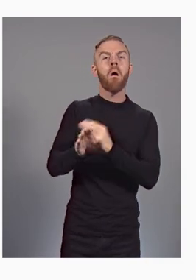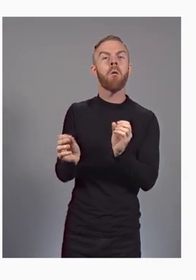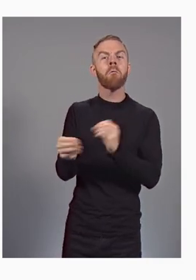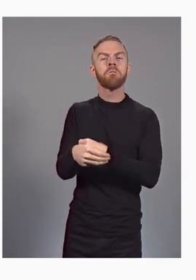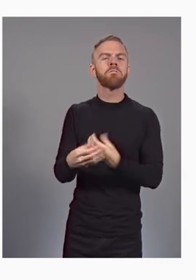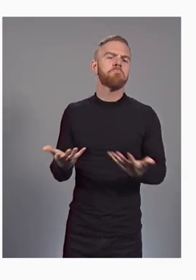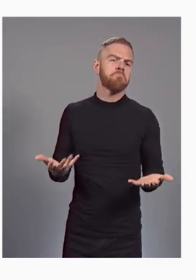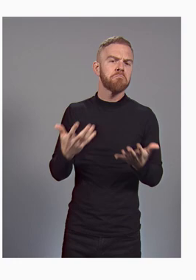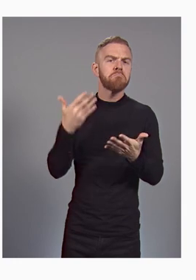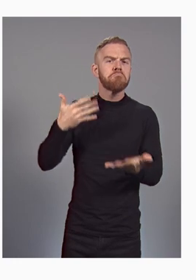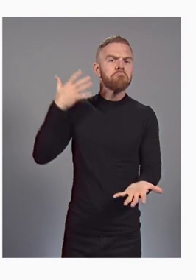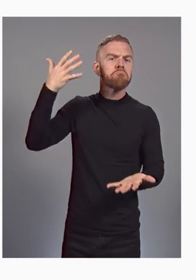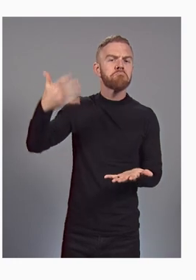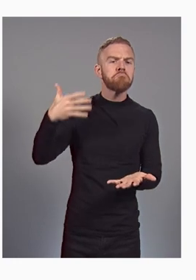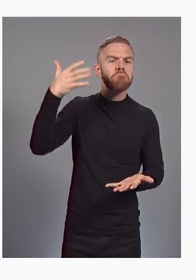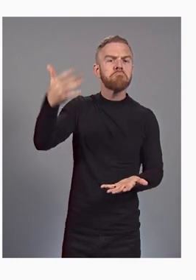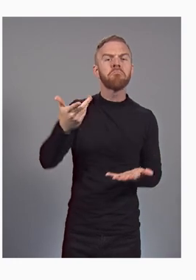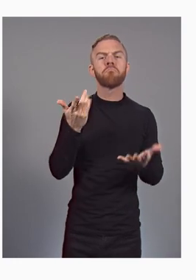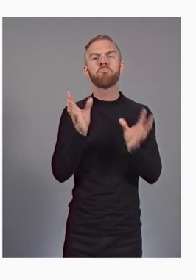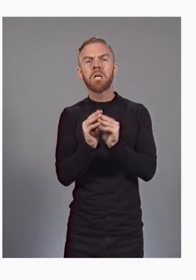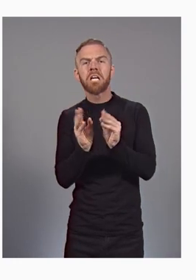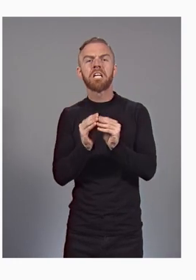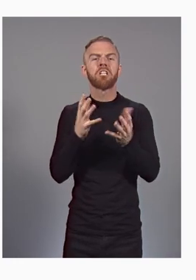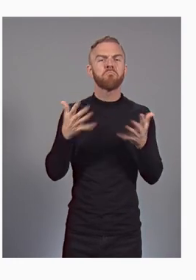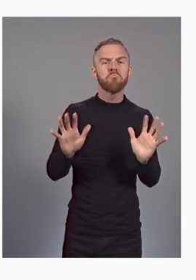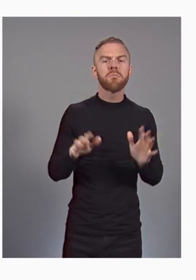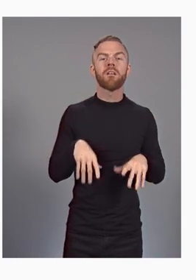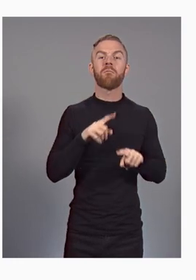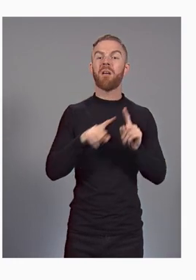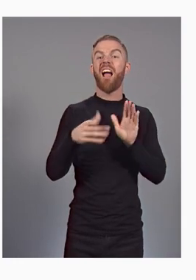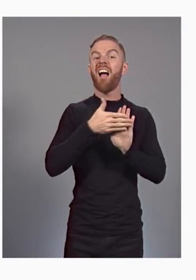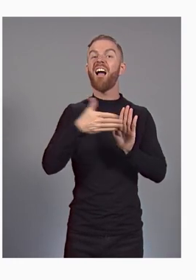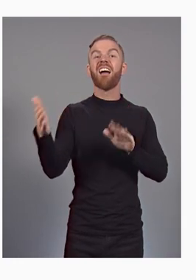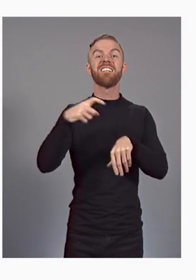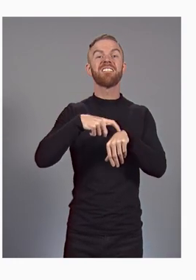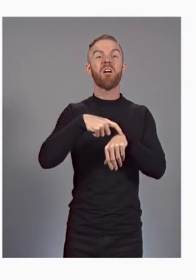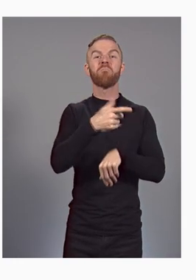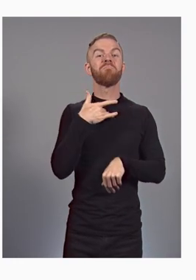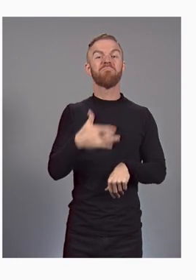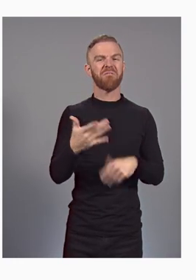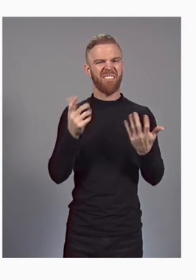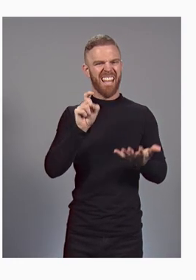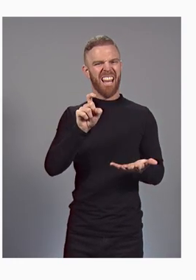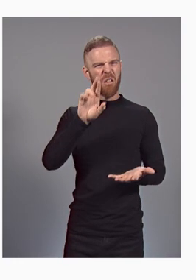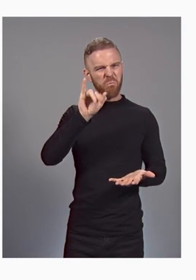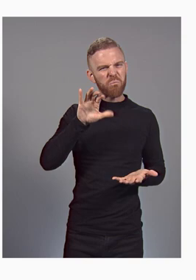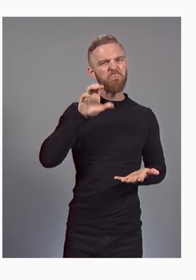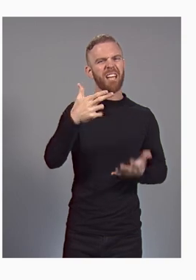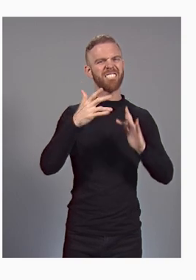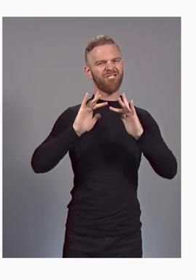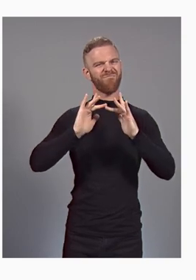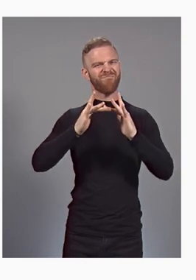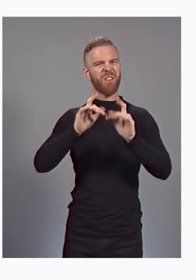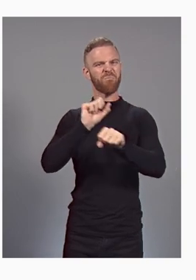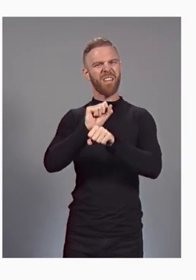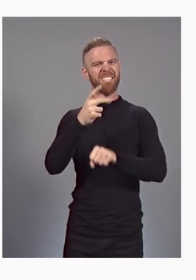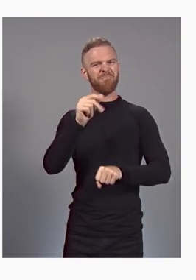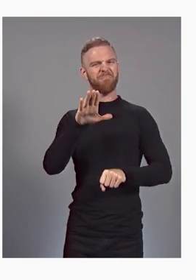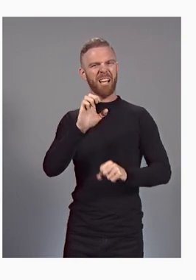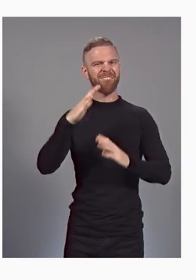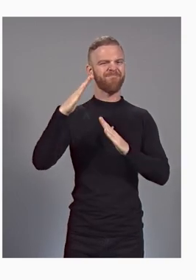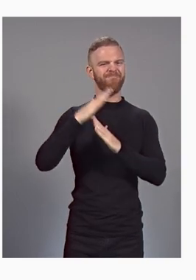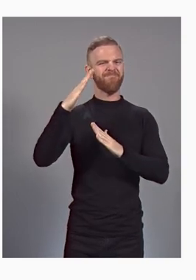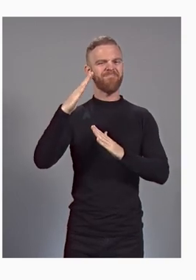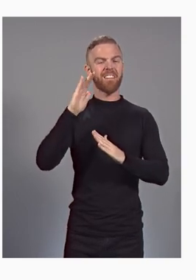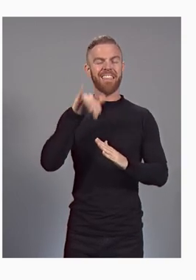the occasional ideation session, but the rest of the time, they need a rich digital workspace. This creates